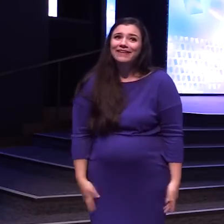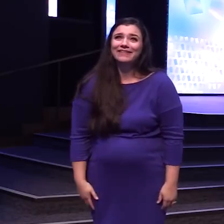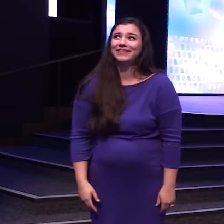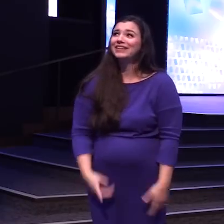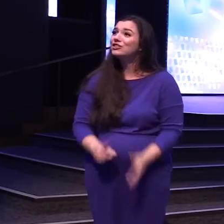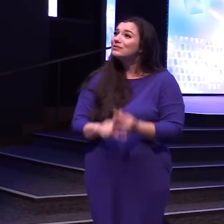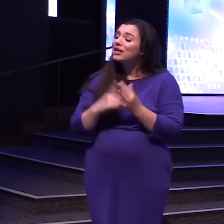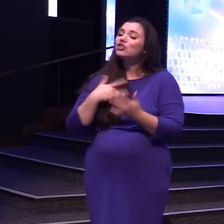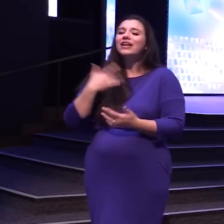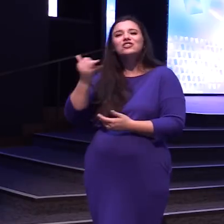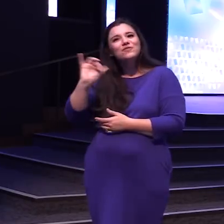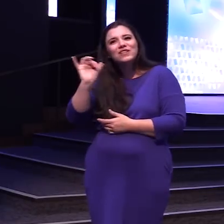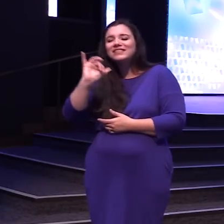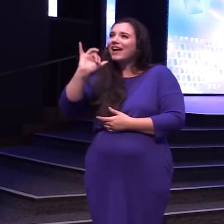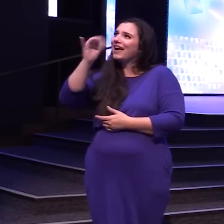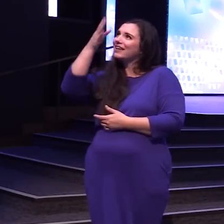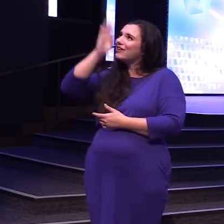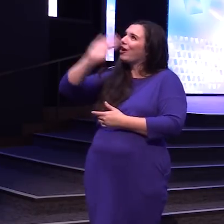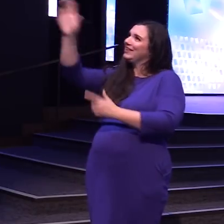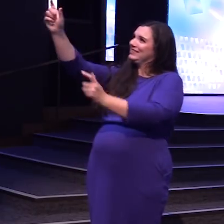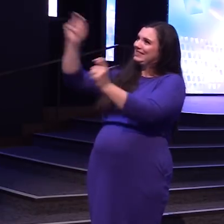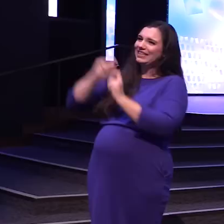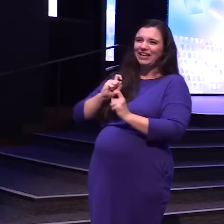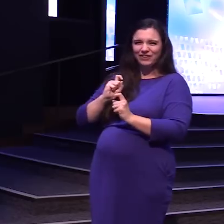It just feels like A gift from the Lord